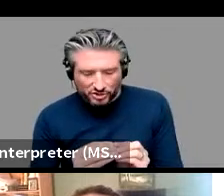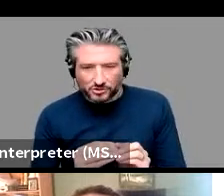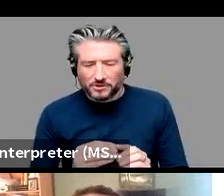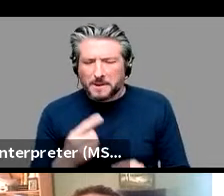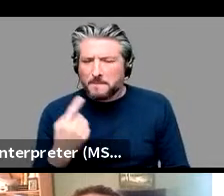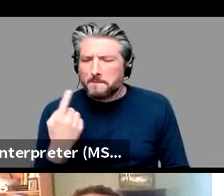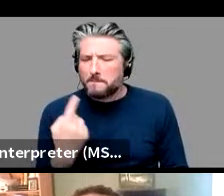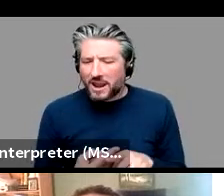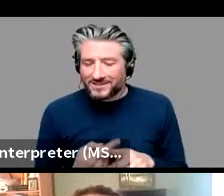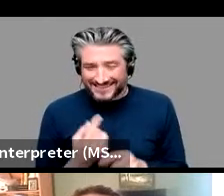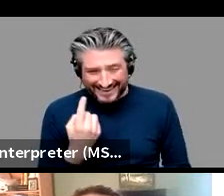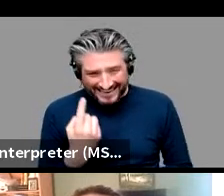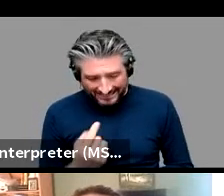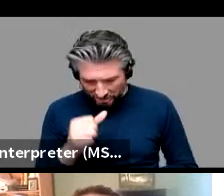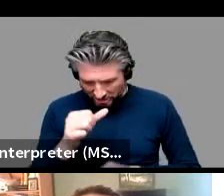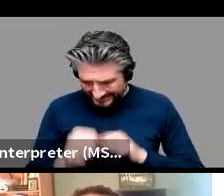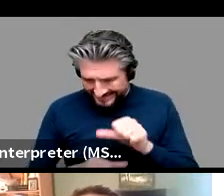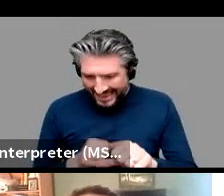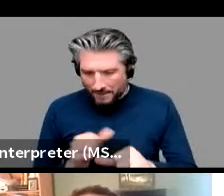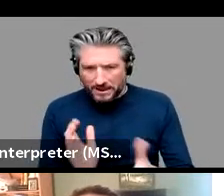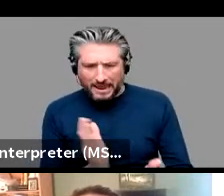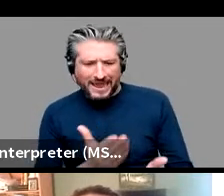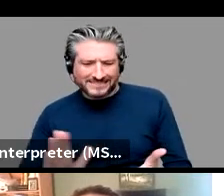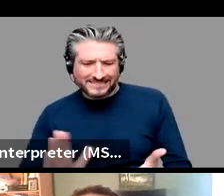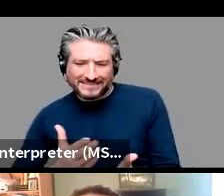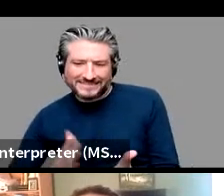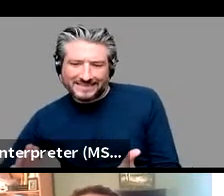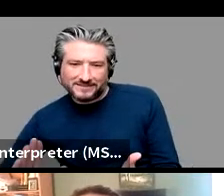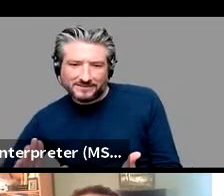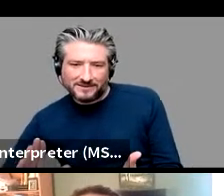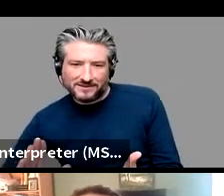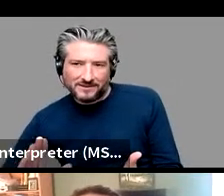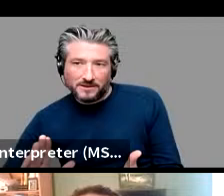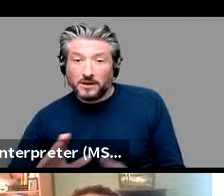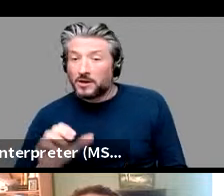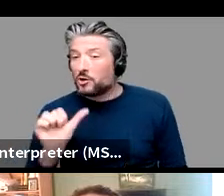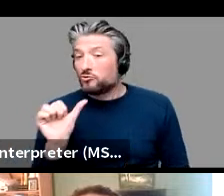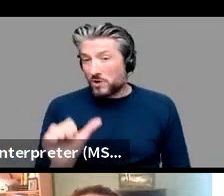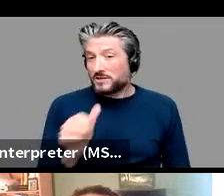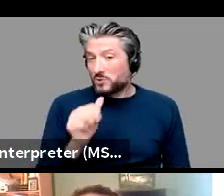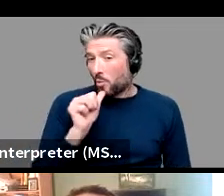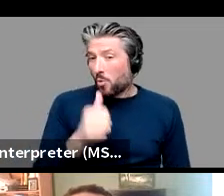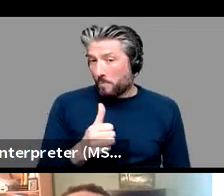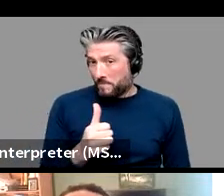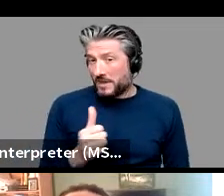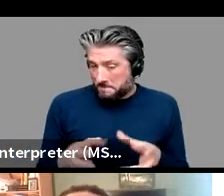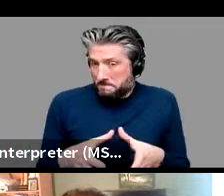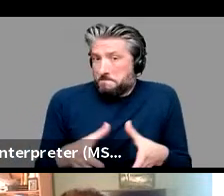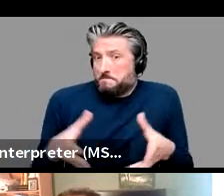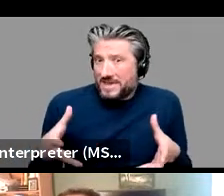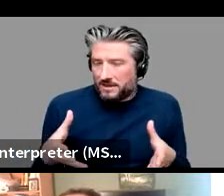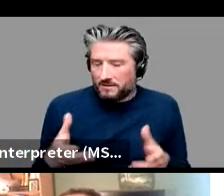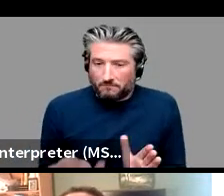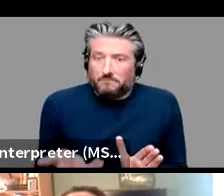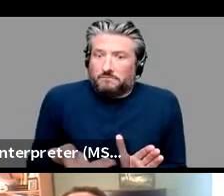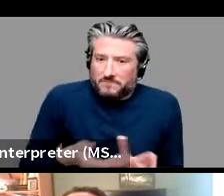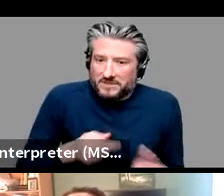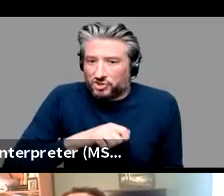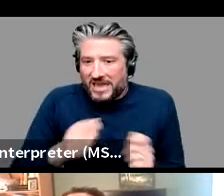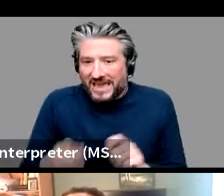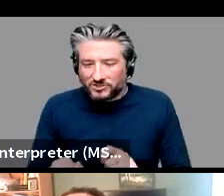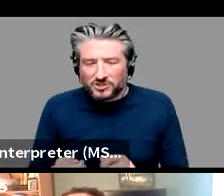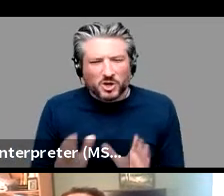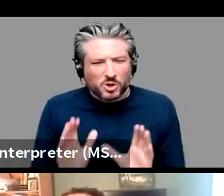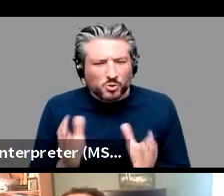a small step actually technically would be quite a big leap and you would need to build a new module on top of um